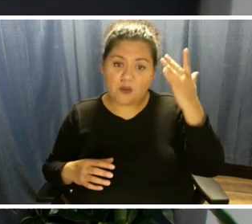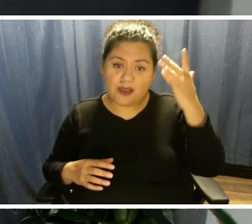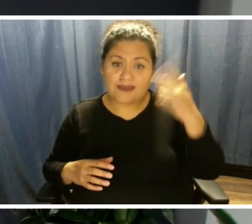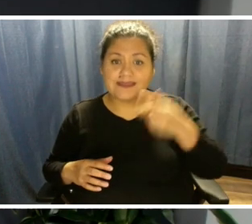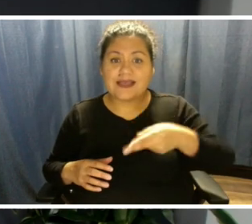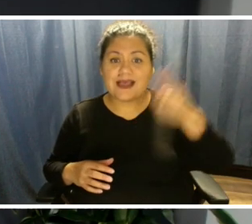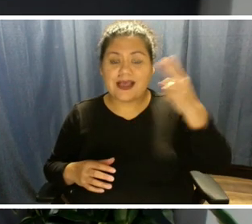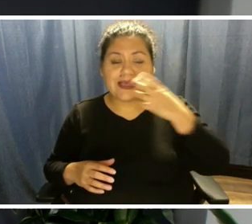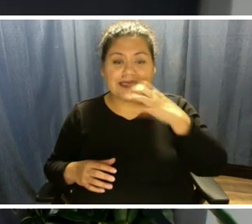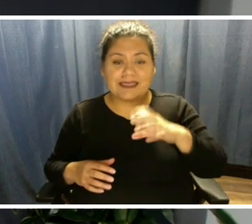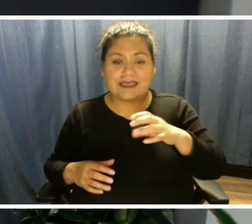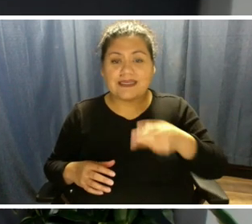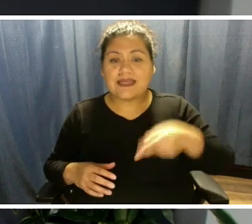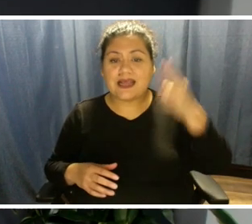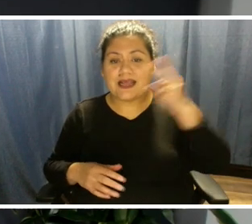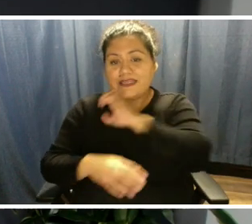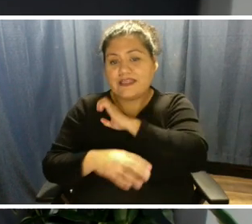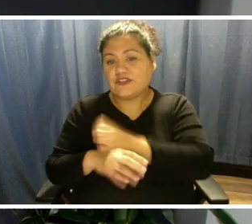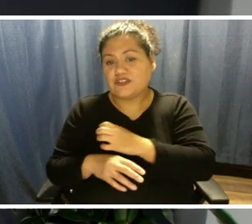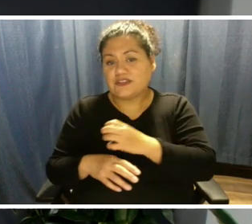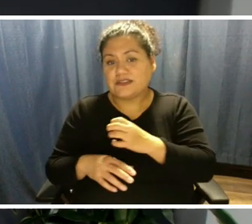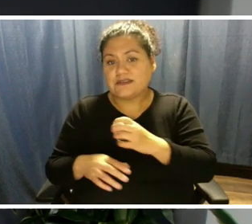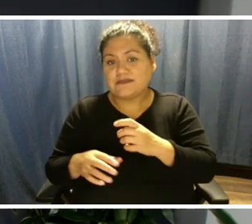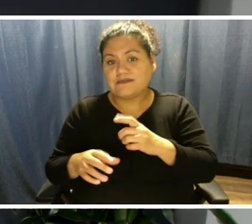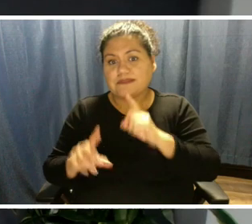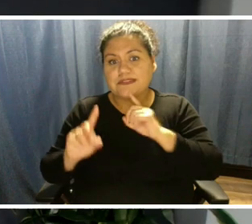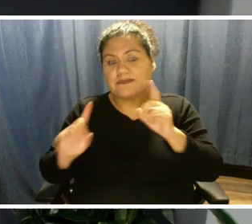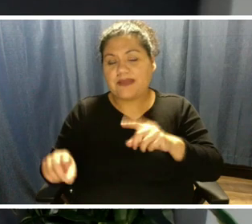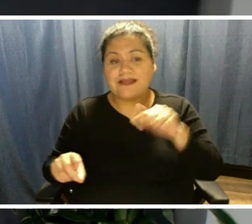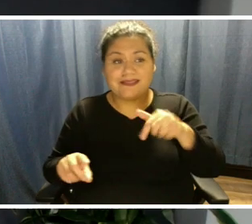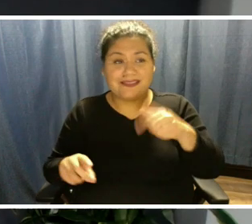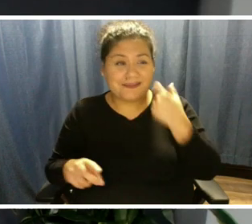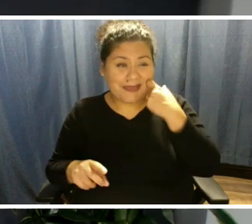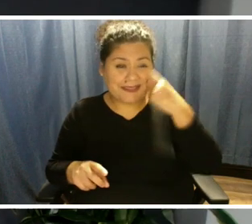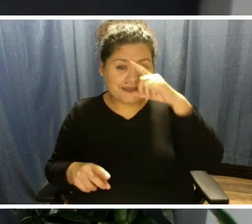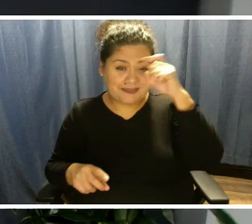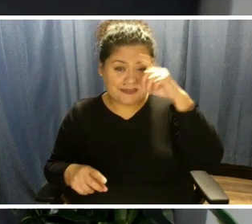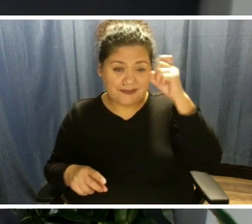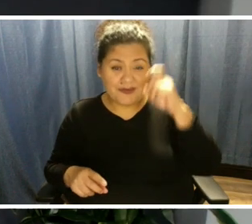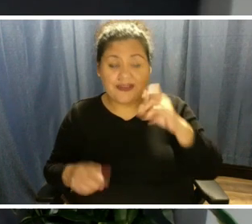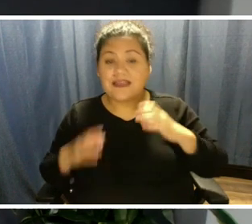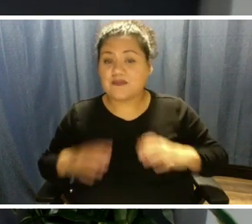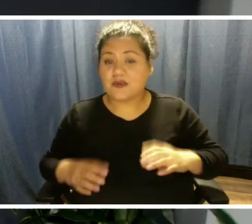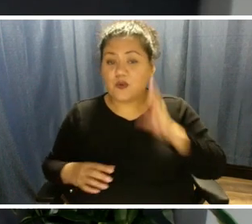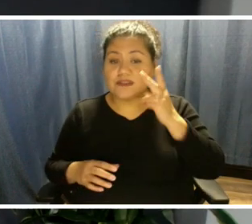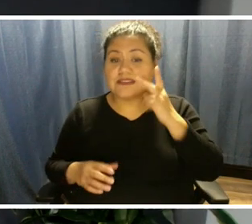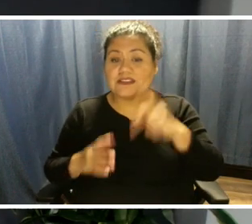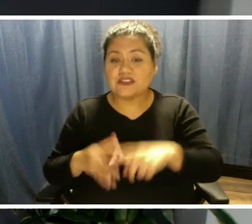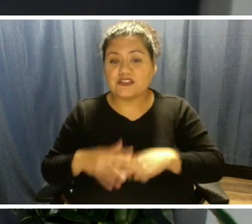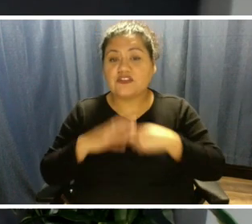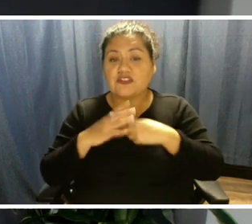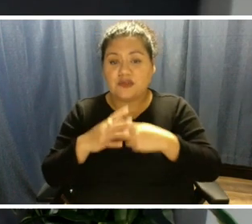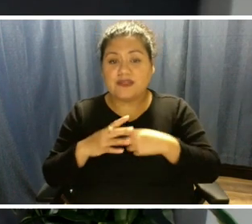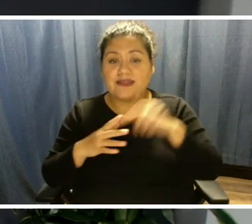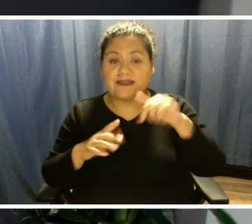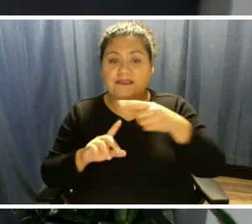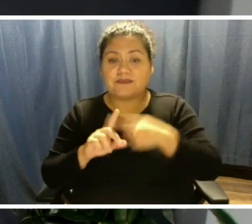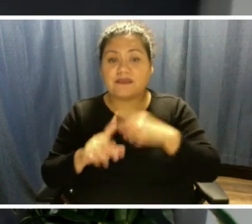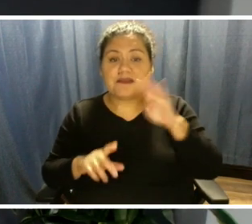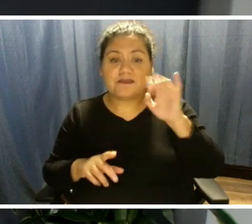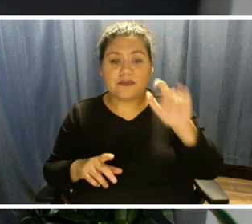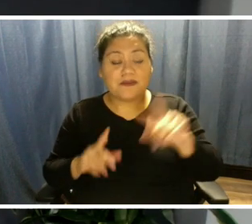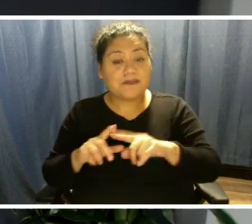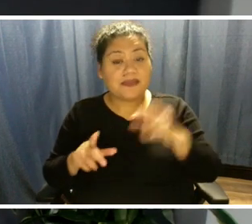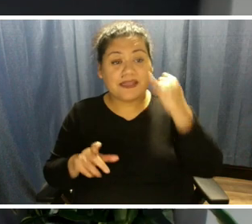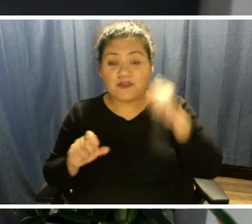high energy demand this summer. And customers are going to see that starting in this month's bill. But if you